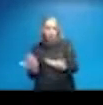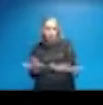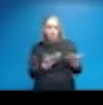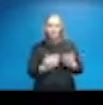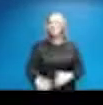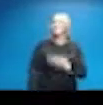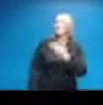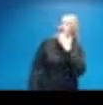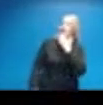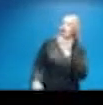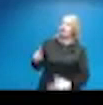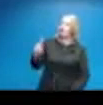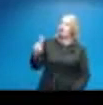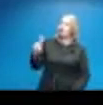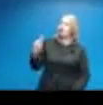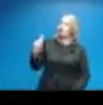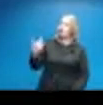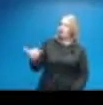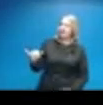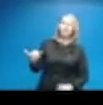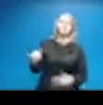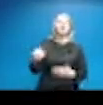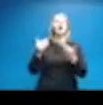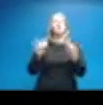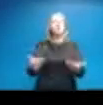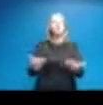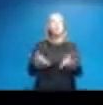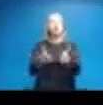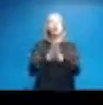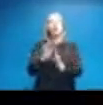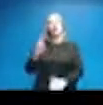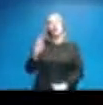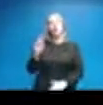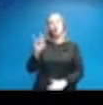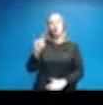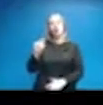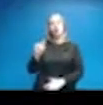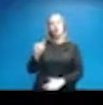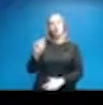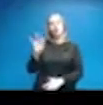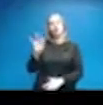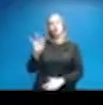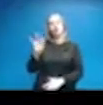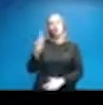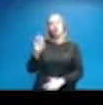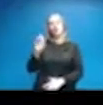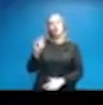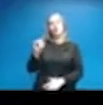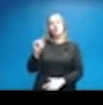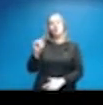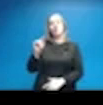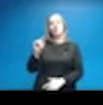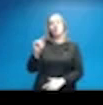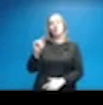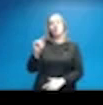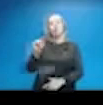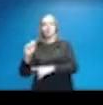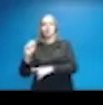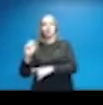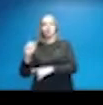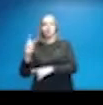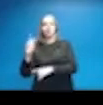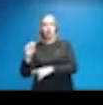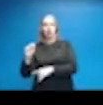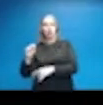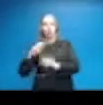Thank you, Rudy. And I'm going to ask Robert Cuente from SAWS to give us a report. Robert. Hello, everybody.